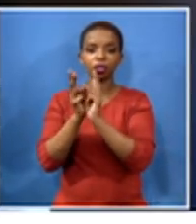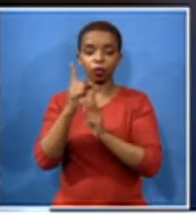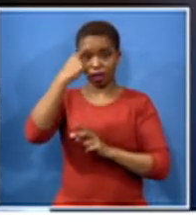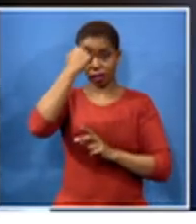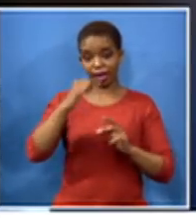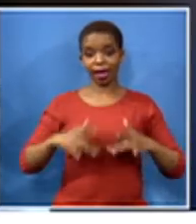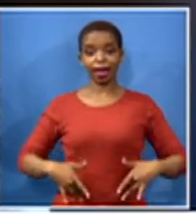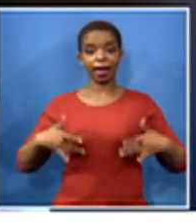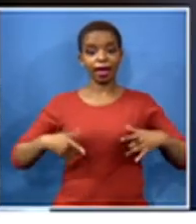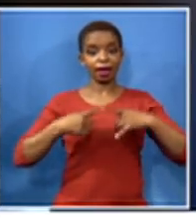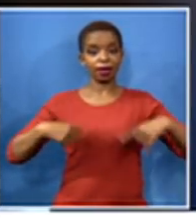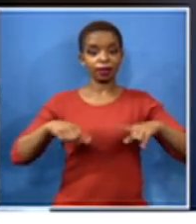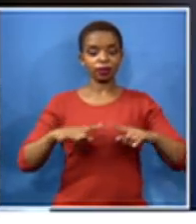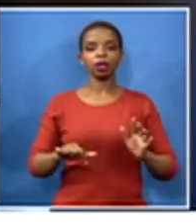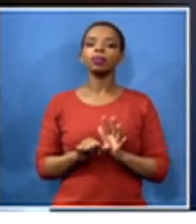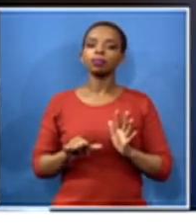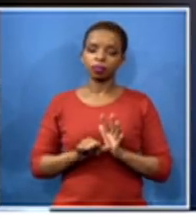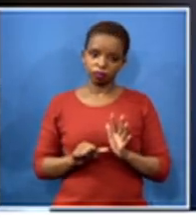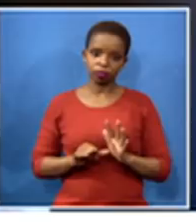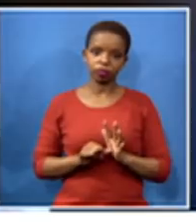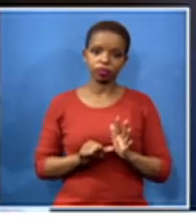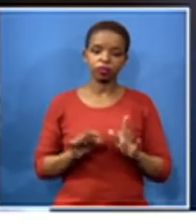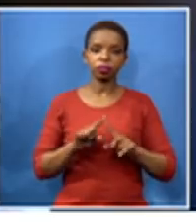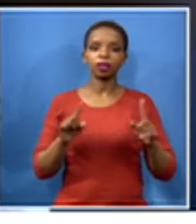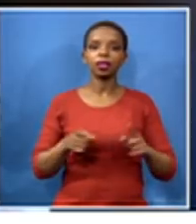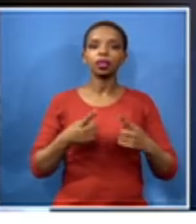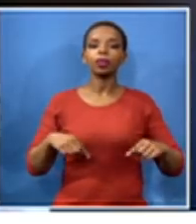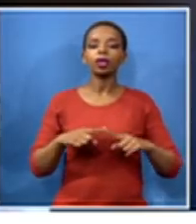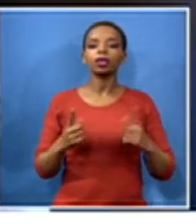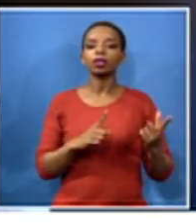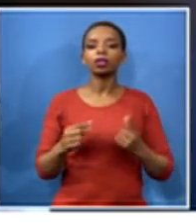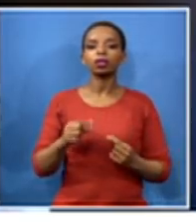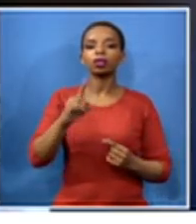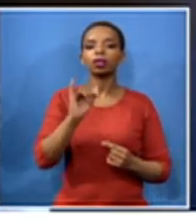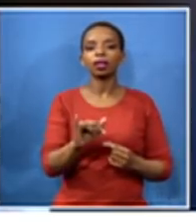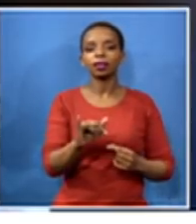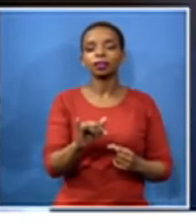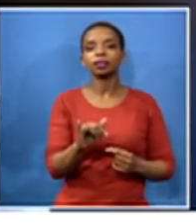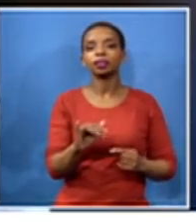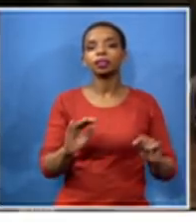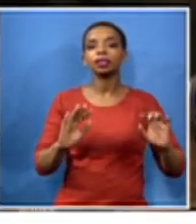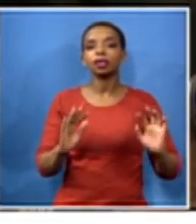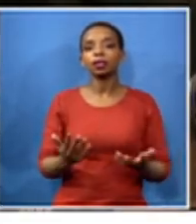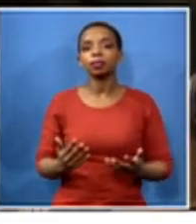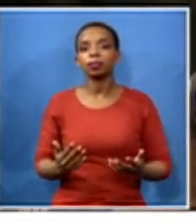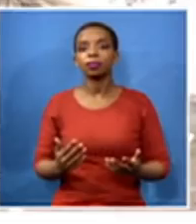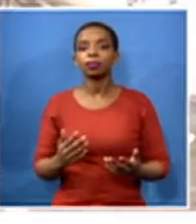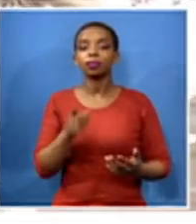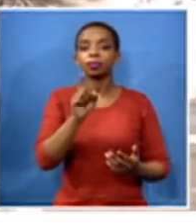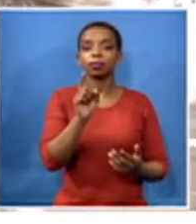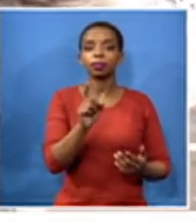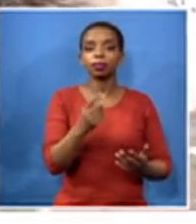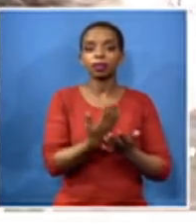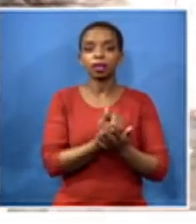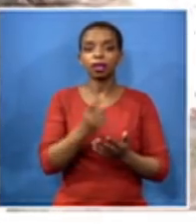but we need also to say academic calendar hands as a student organization uh of taking approach that